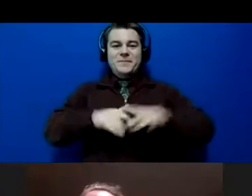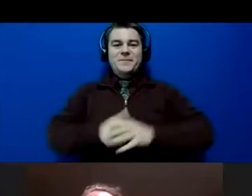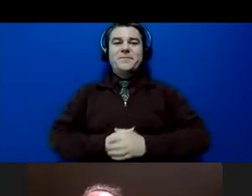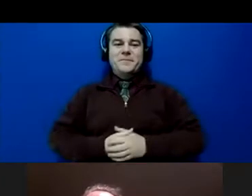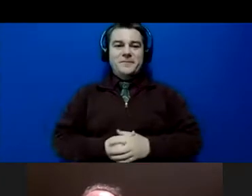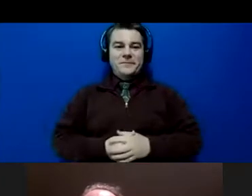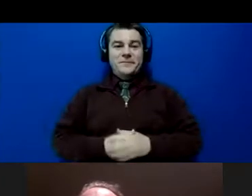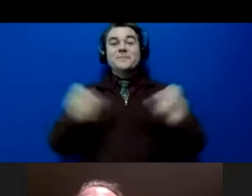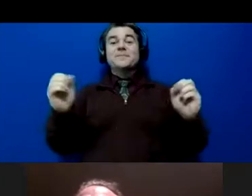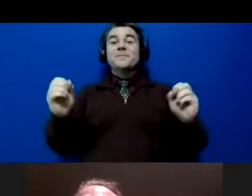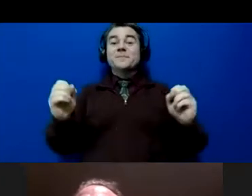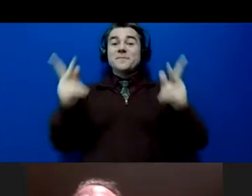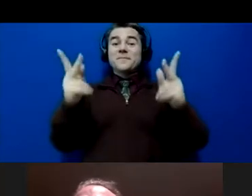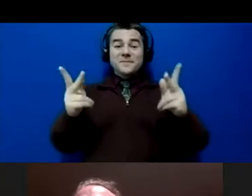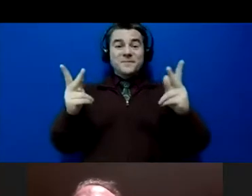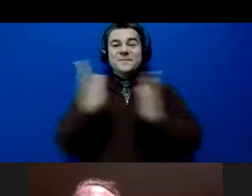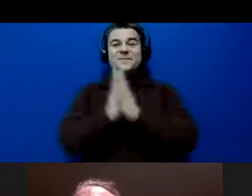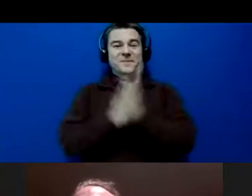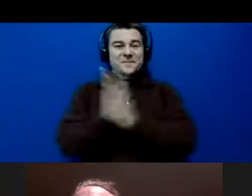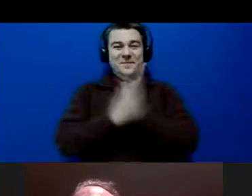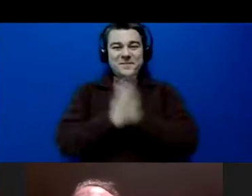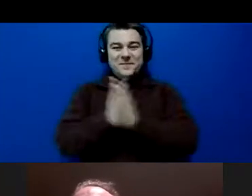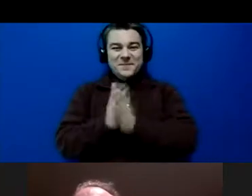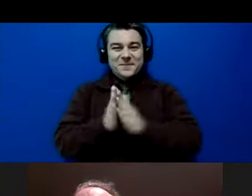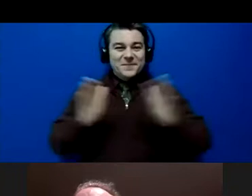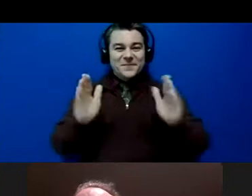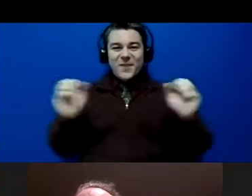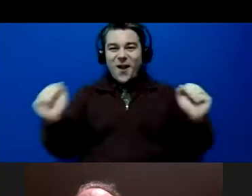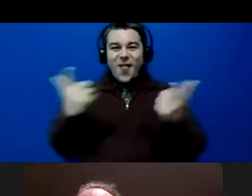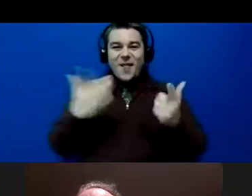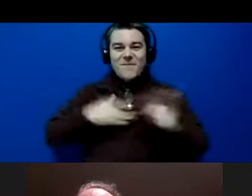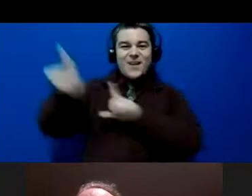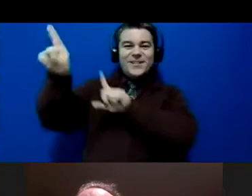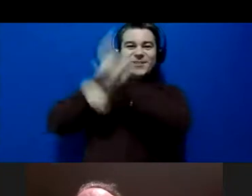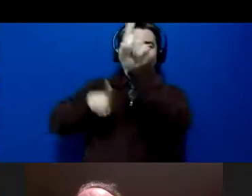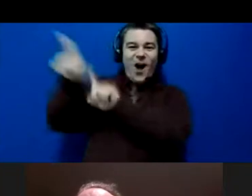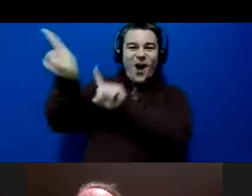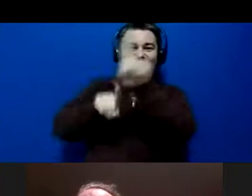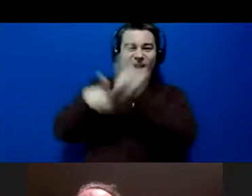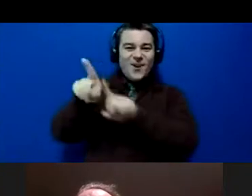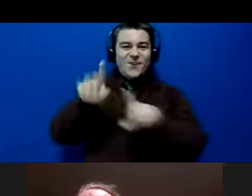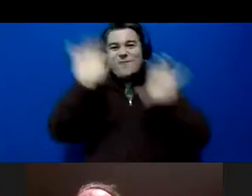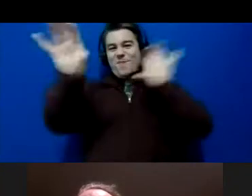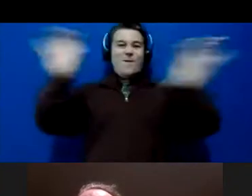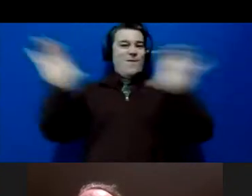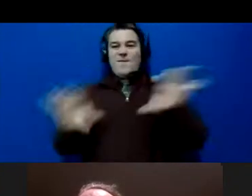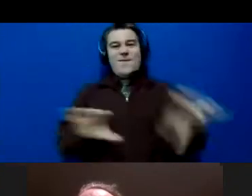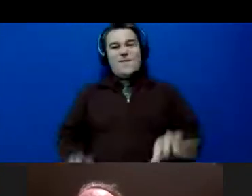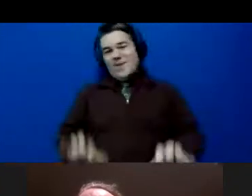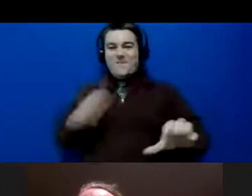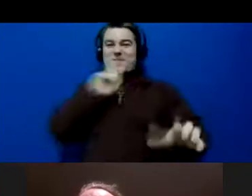Okay, here we go! Oh my stars! I am so excited! So,